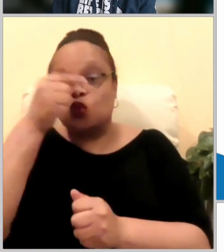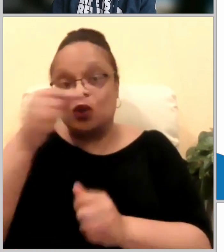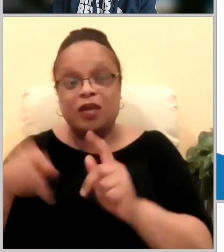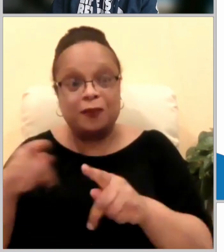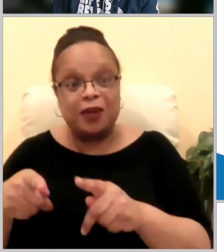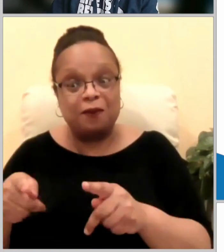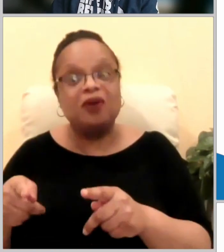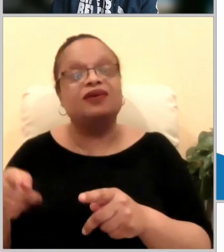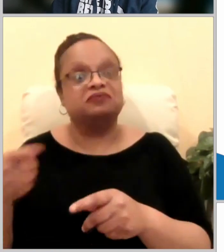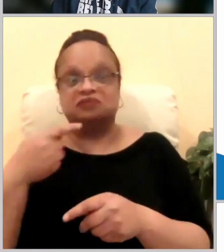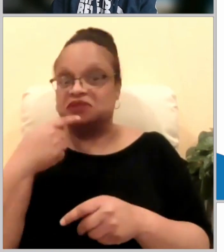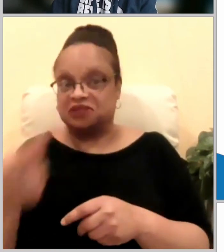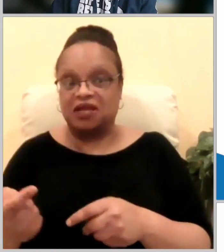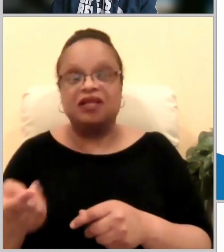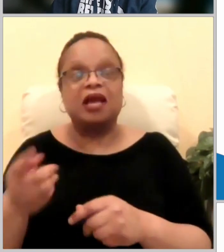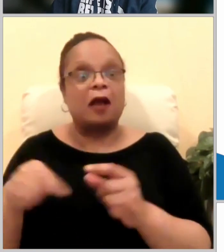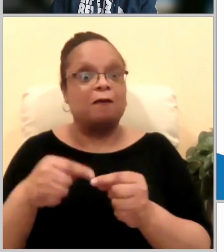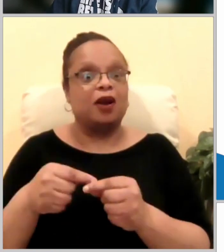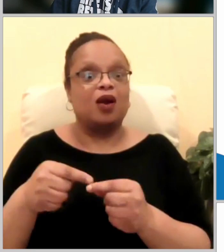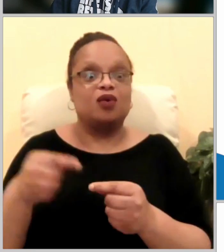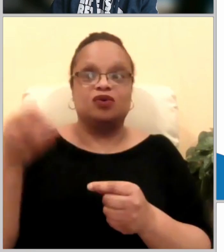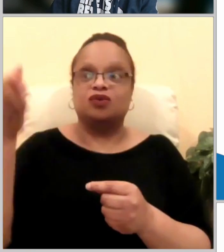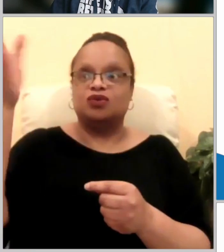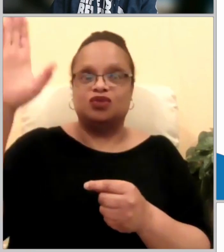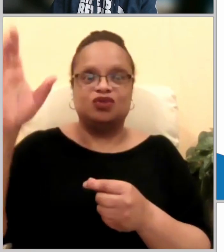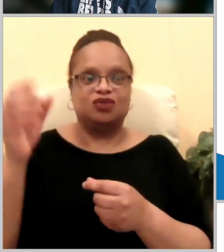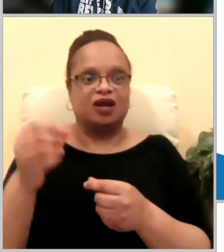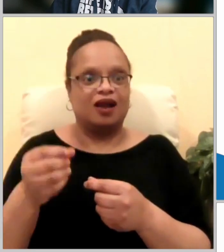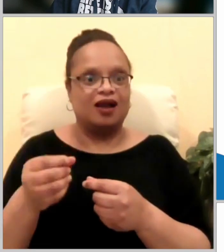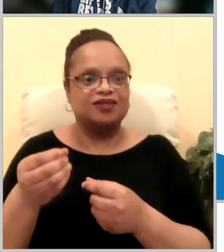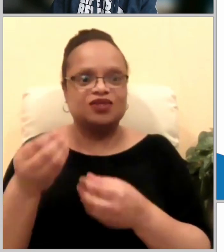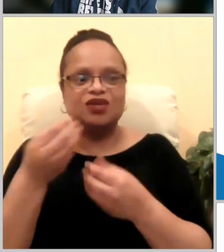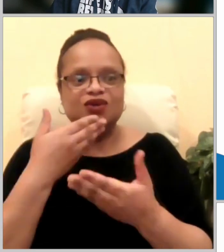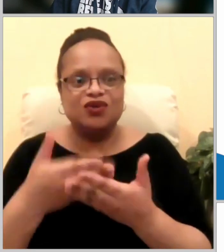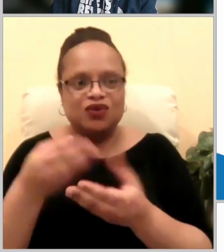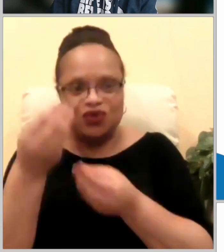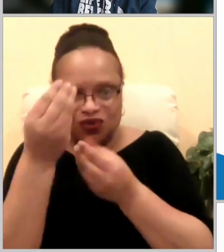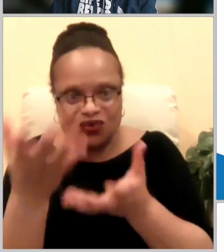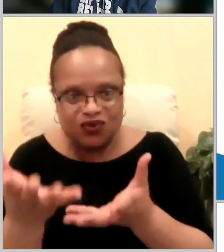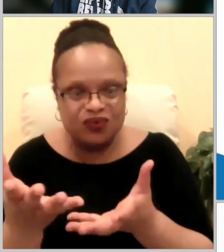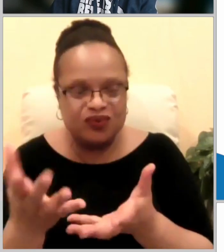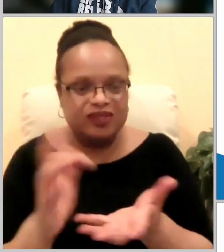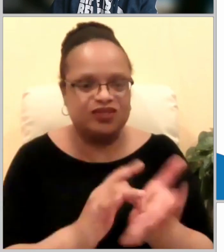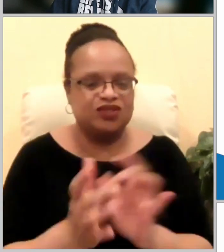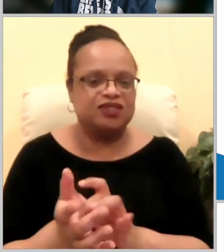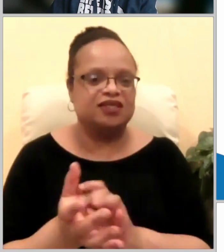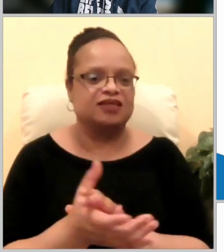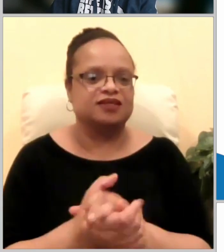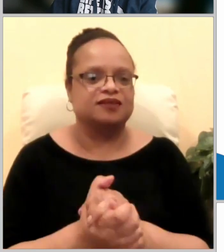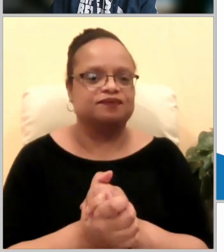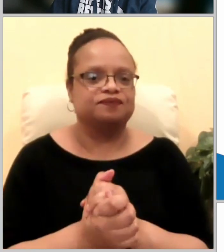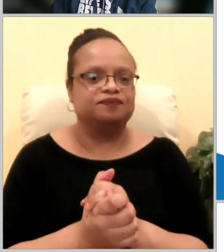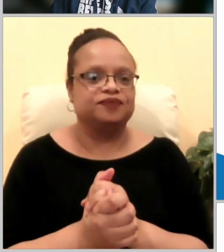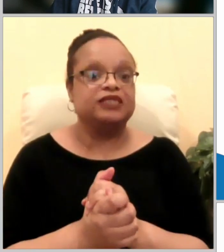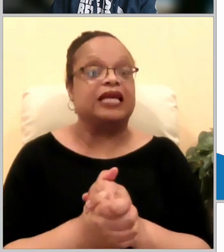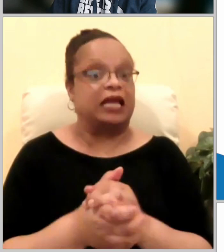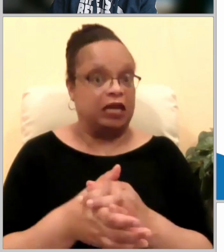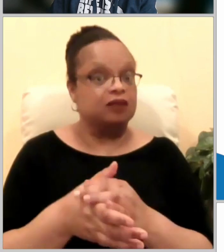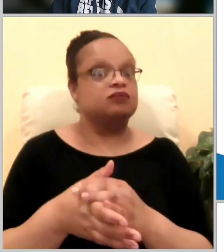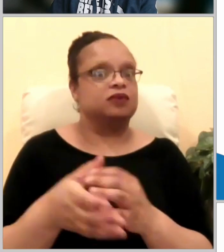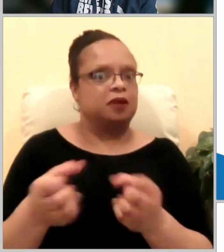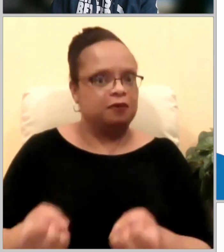jesus the lord's hand was with them and a great number of people believed and turned to the lord